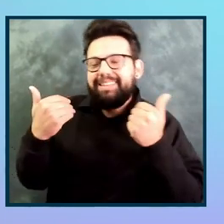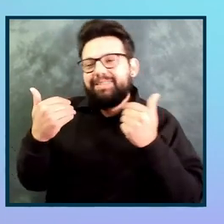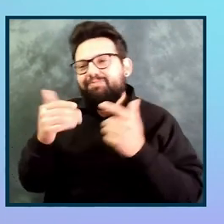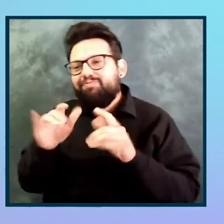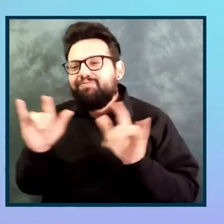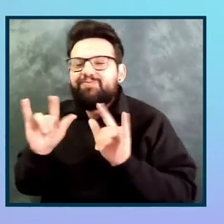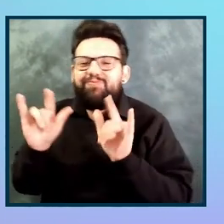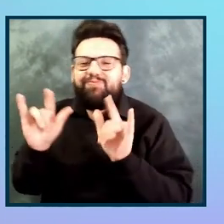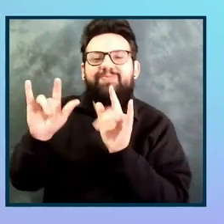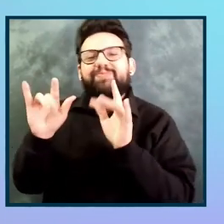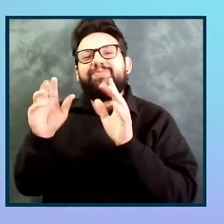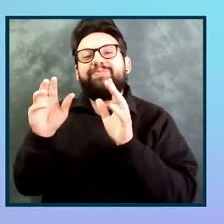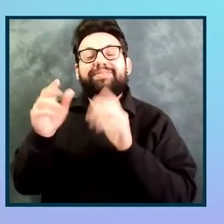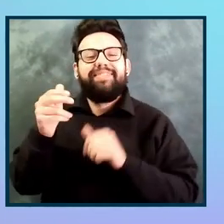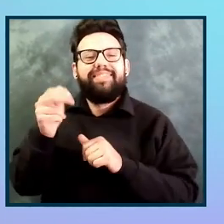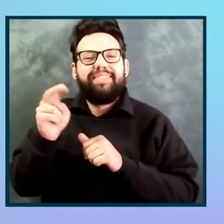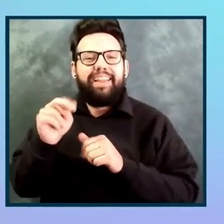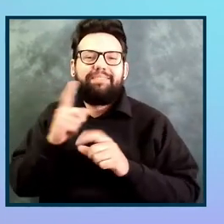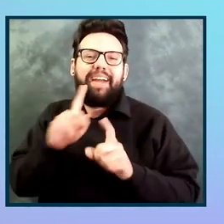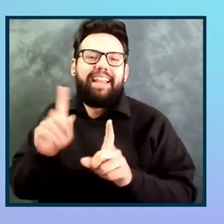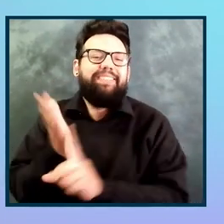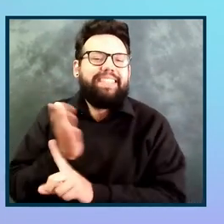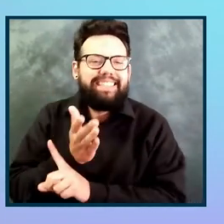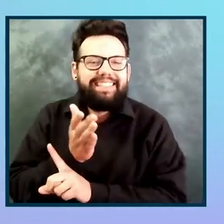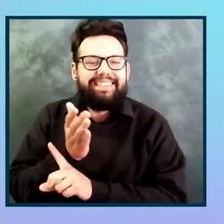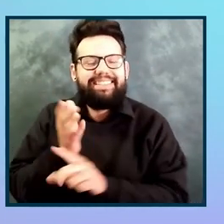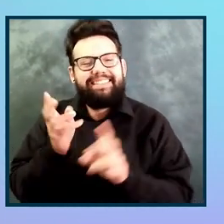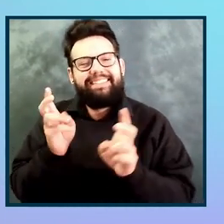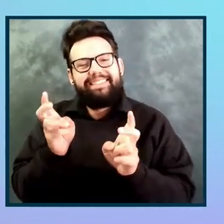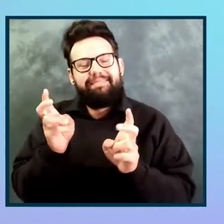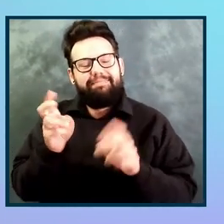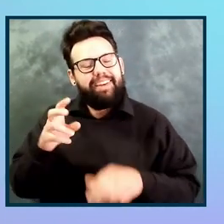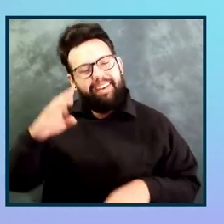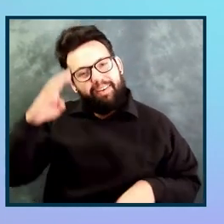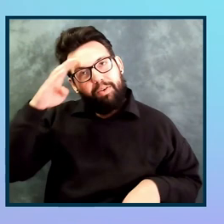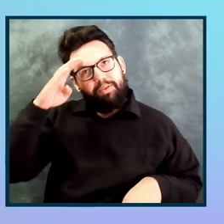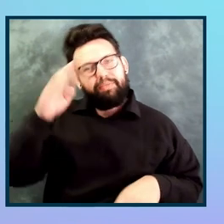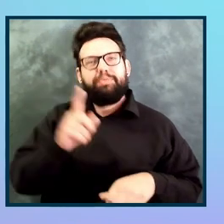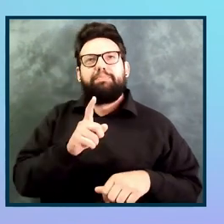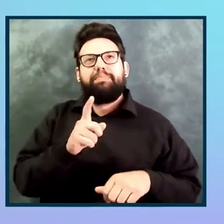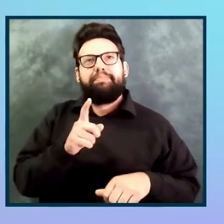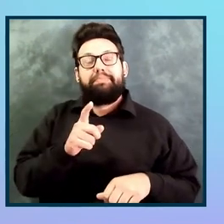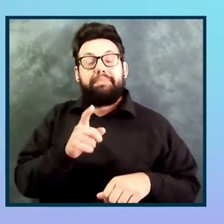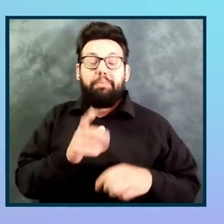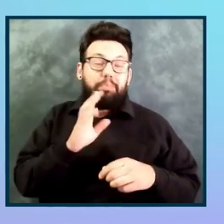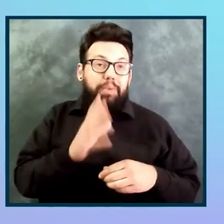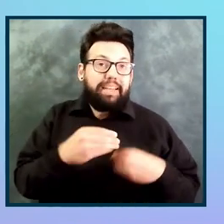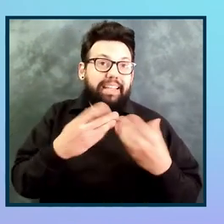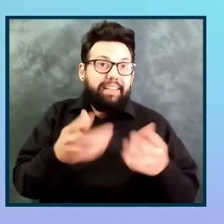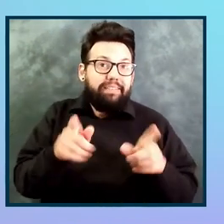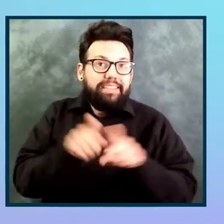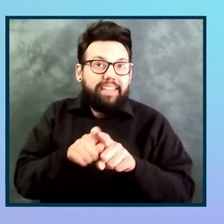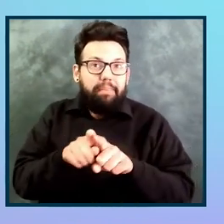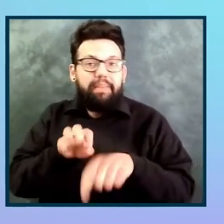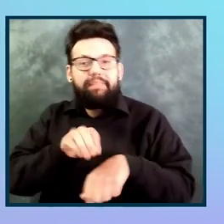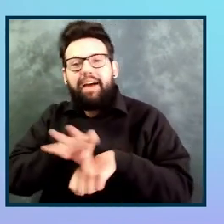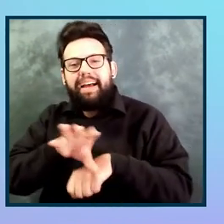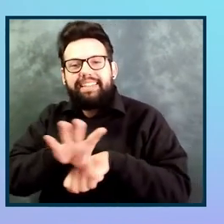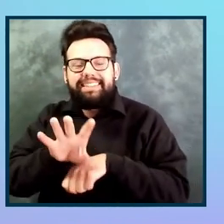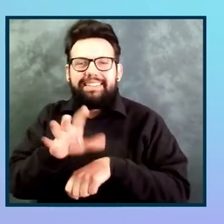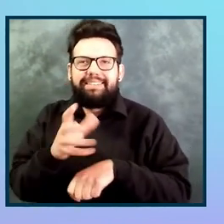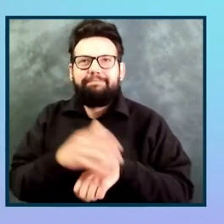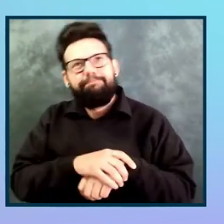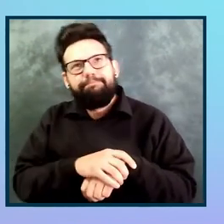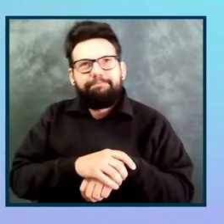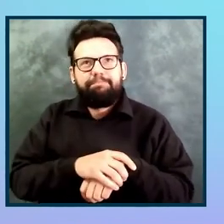I should give at this point, but I do know that the more authentic and engaged you are and invested